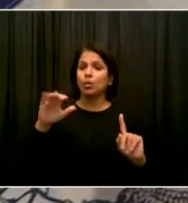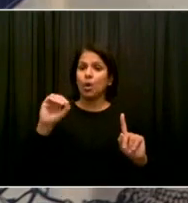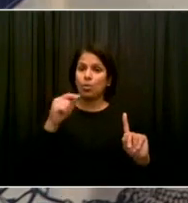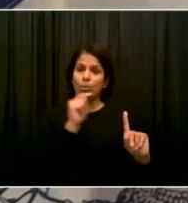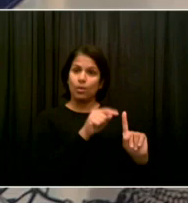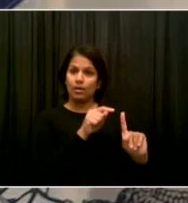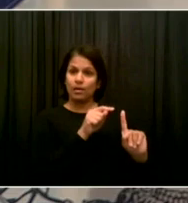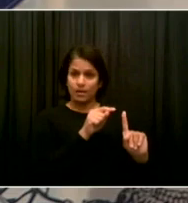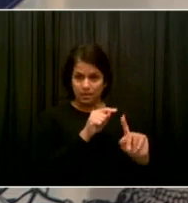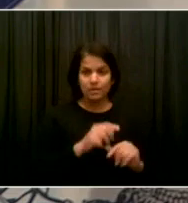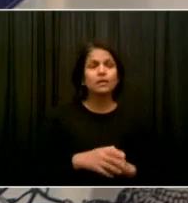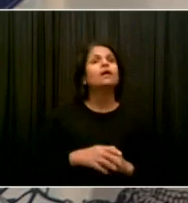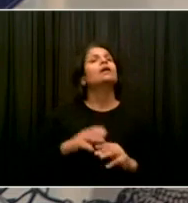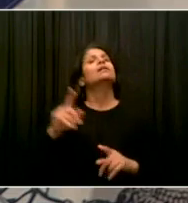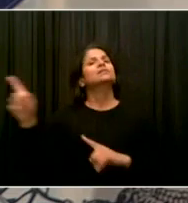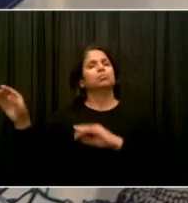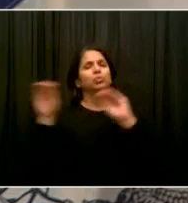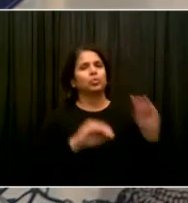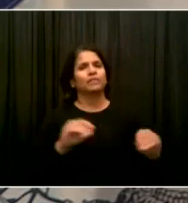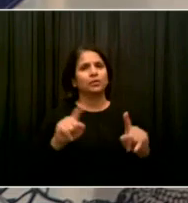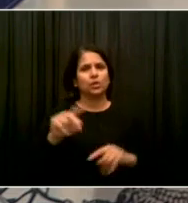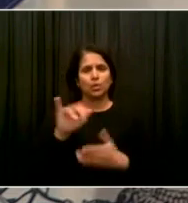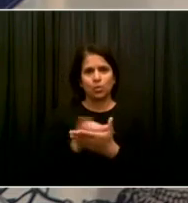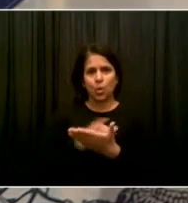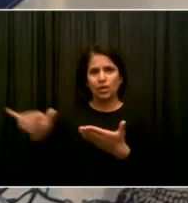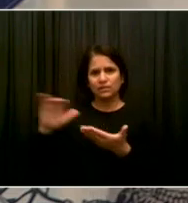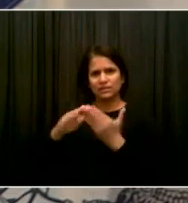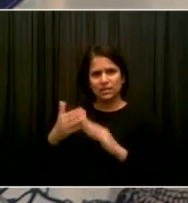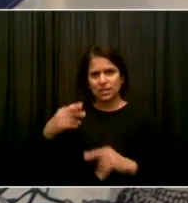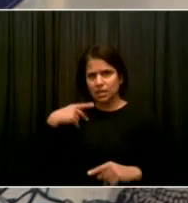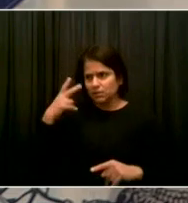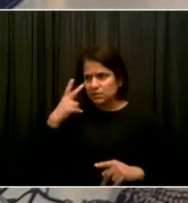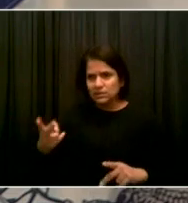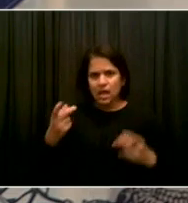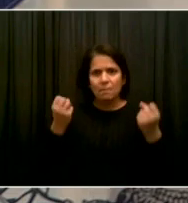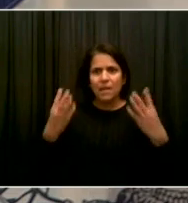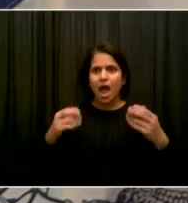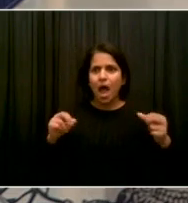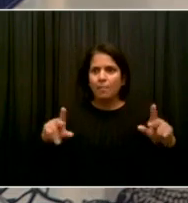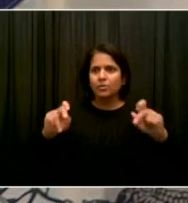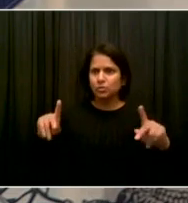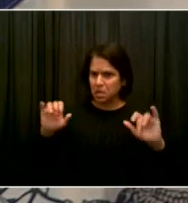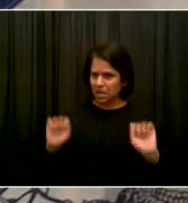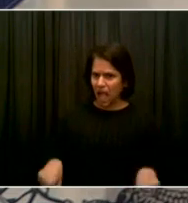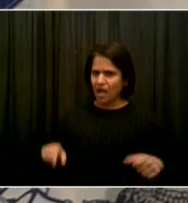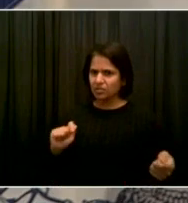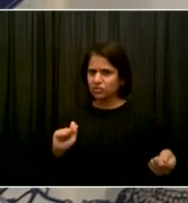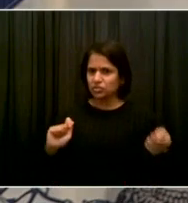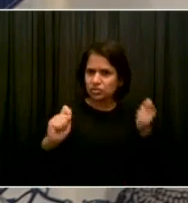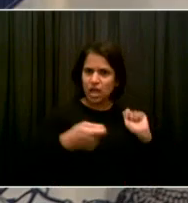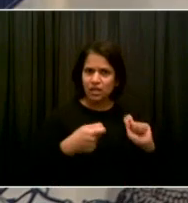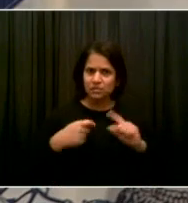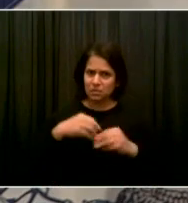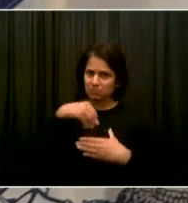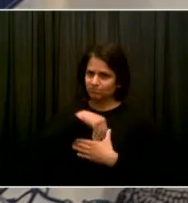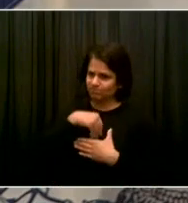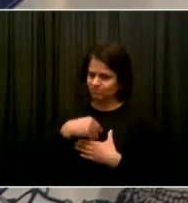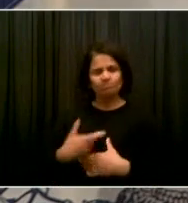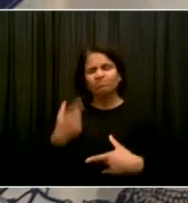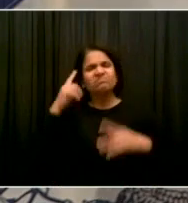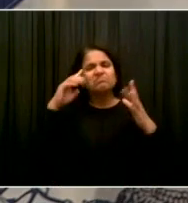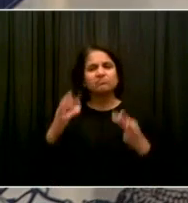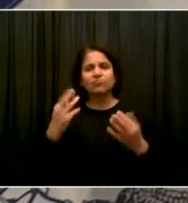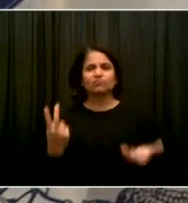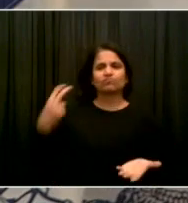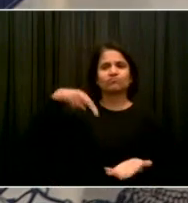chance to make an impact here and and live a life where she could fulfill her full potential. And she certainly did